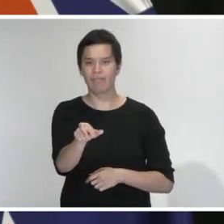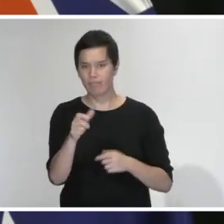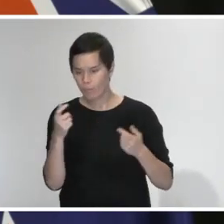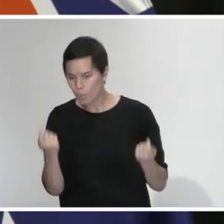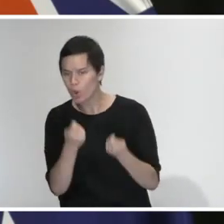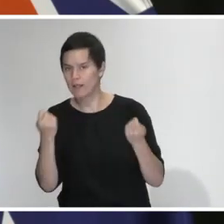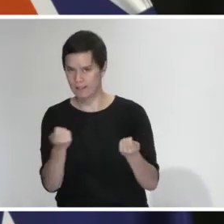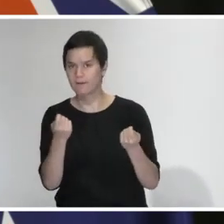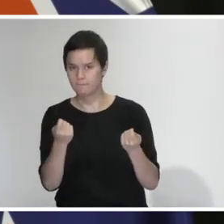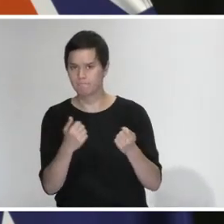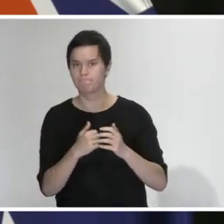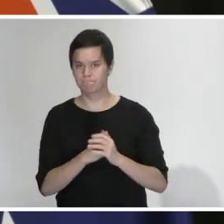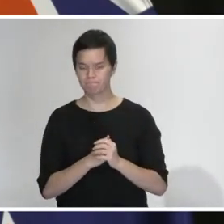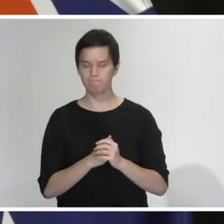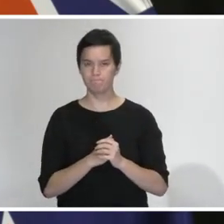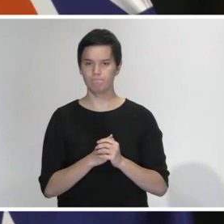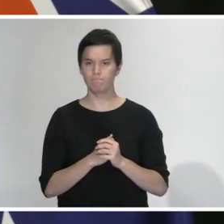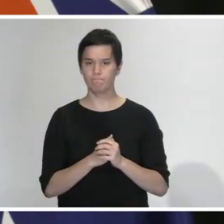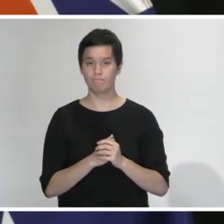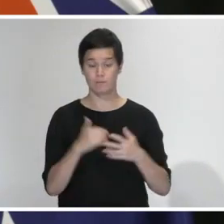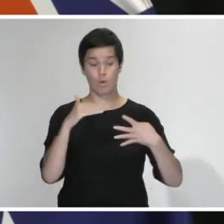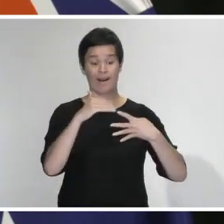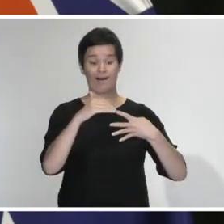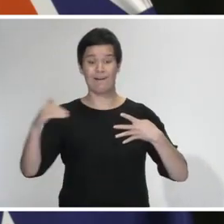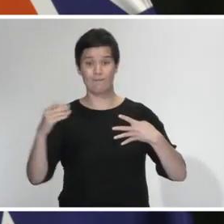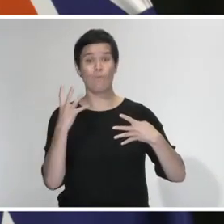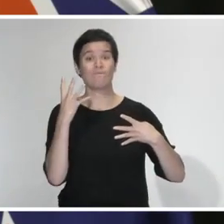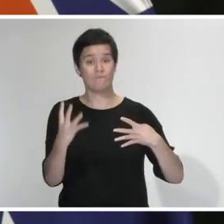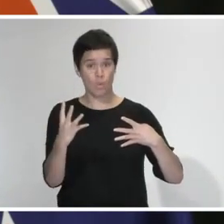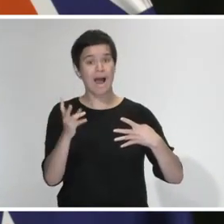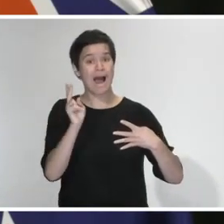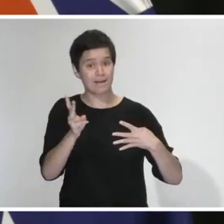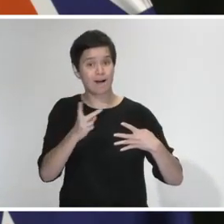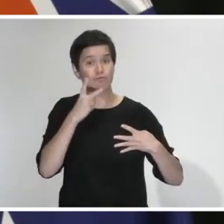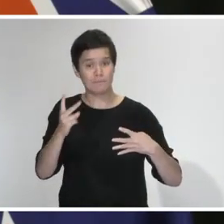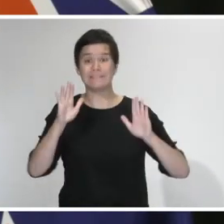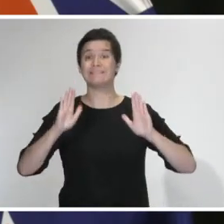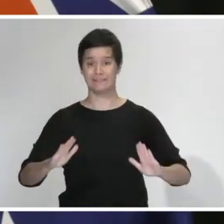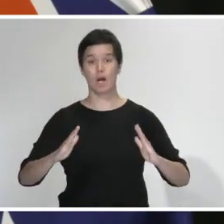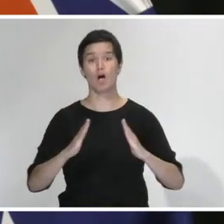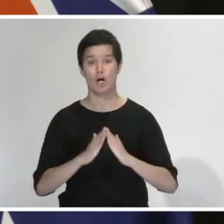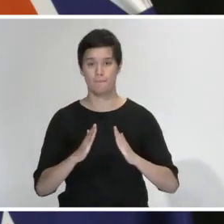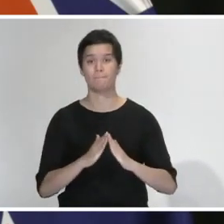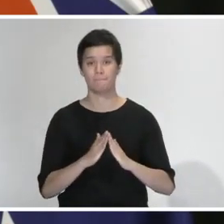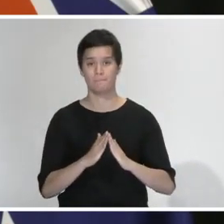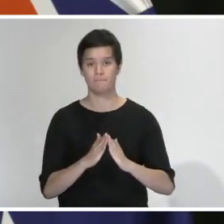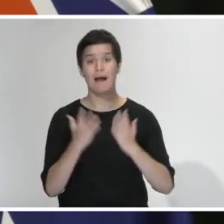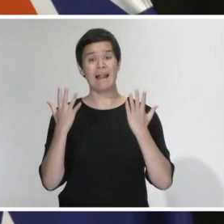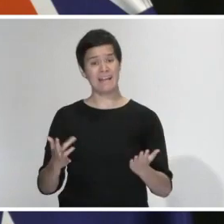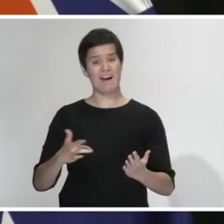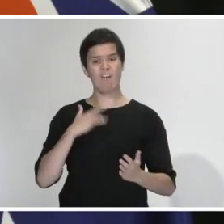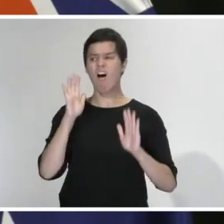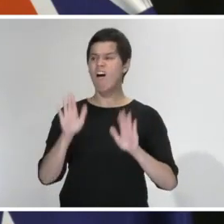reason if one was needed of the need to stay at home now is not the time to change any of our